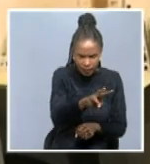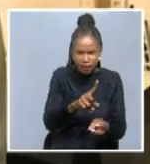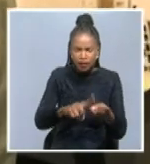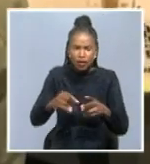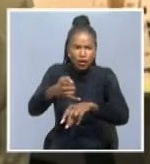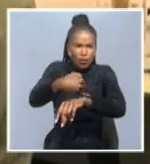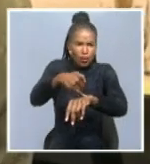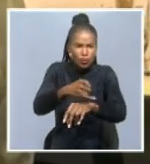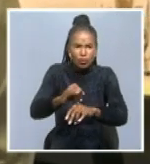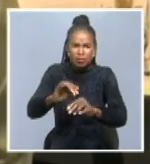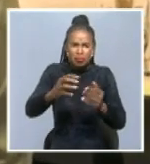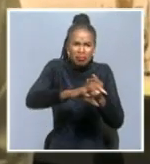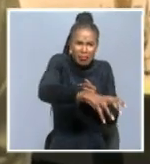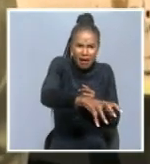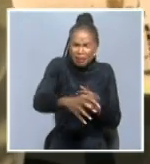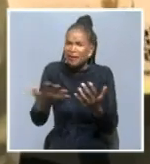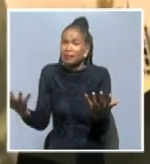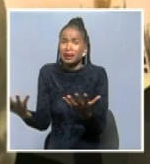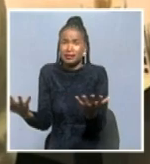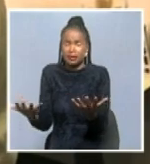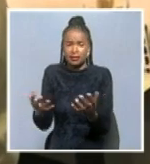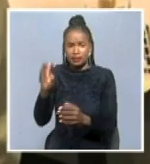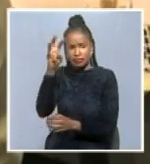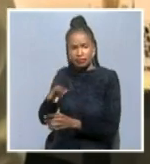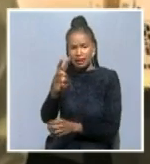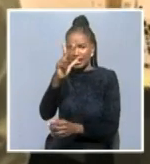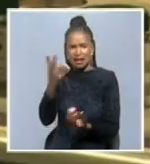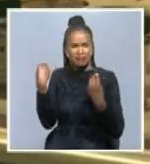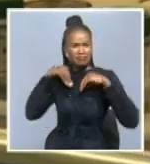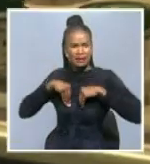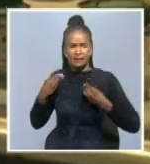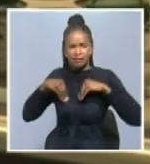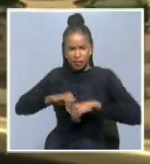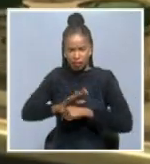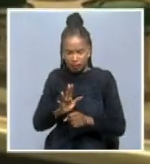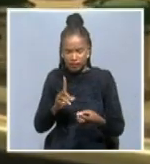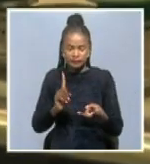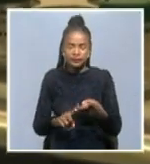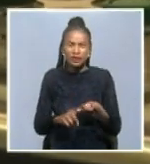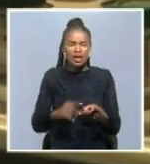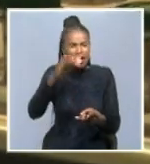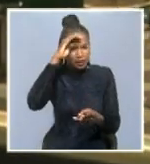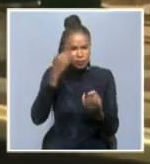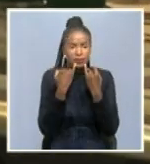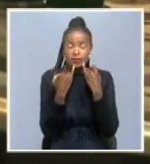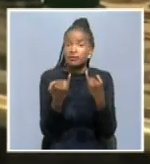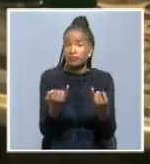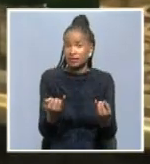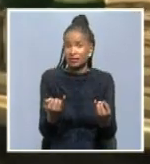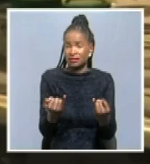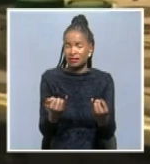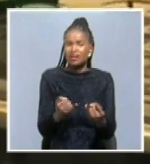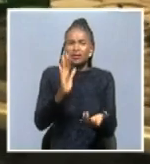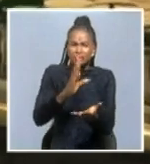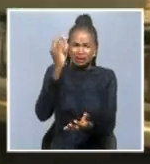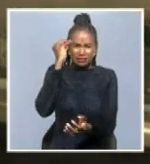locations within Welfast Bay. And then also to collect data that sort of can